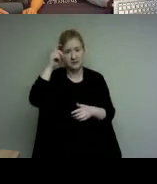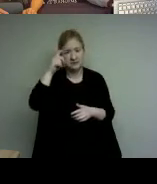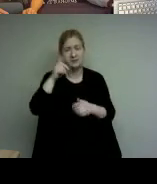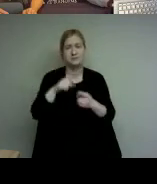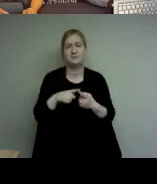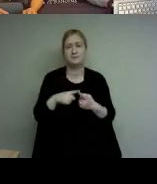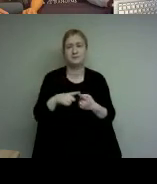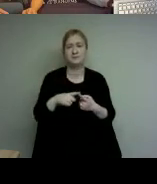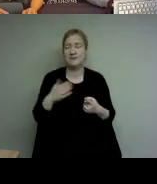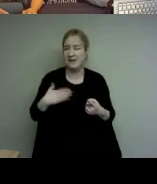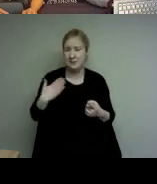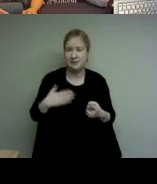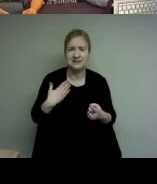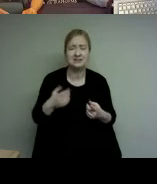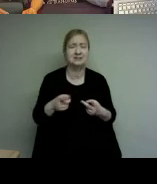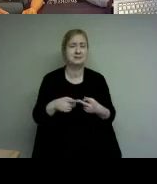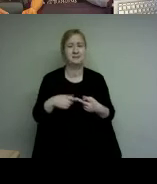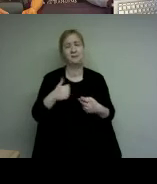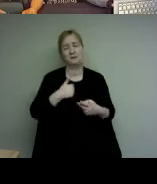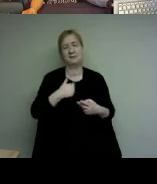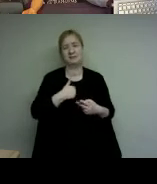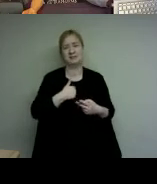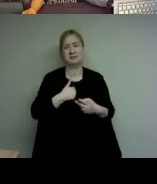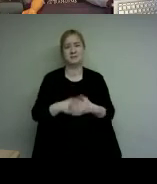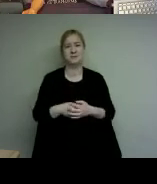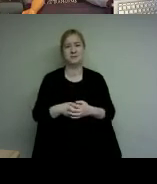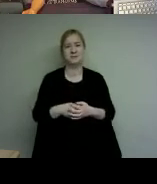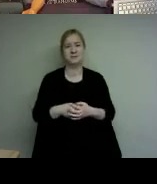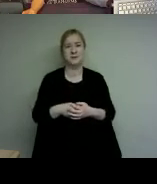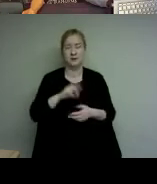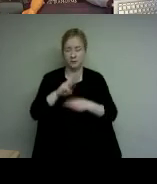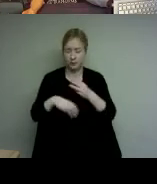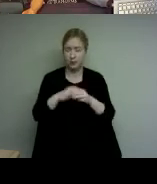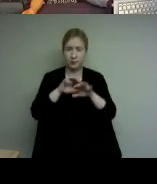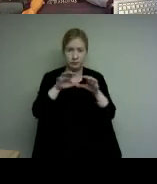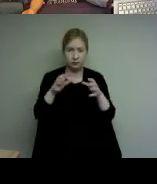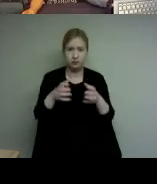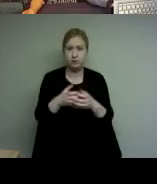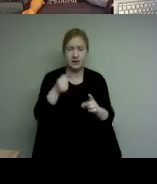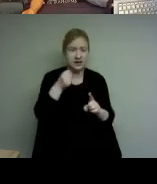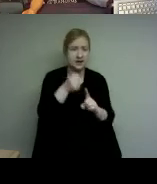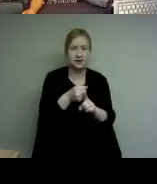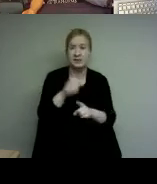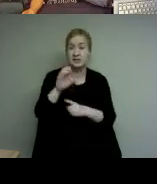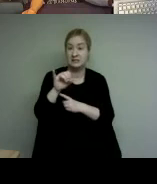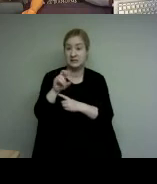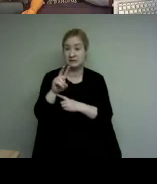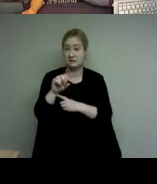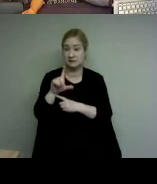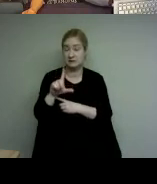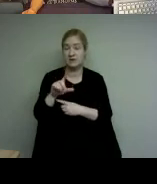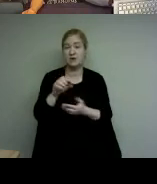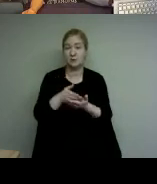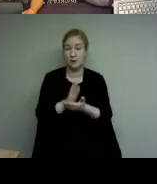with oneself the ripple effect of the civil rights movement triggered a powerful